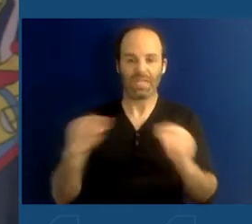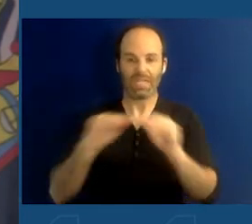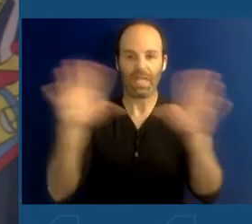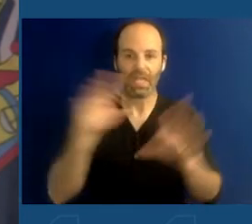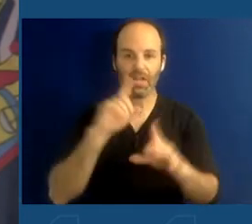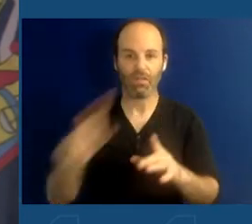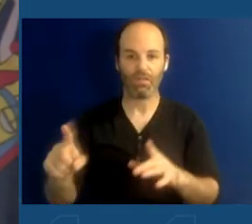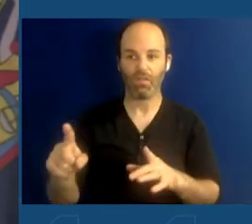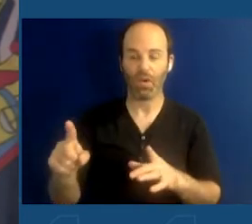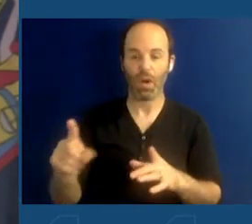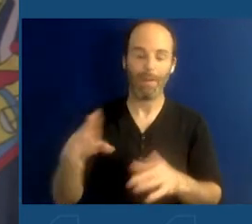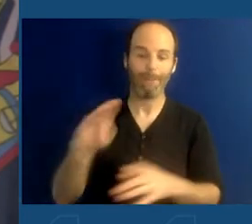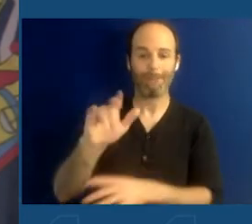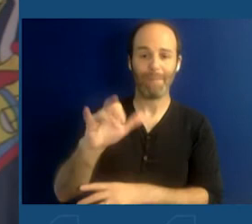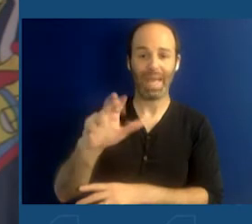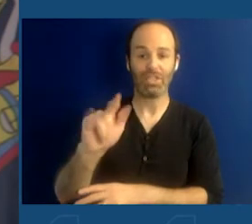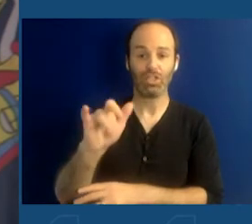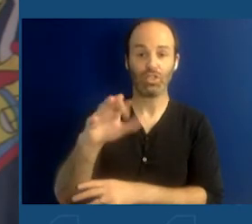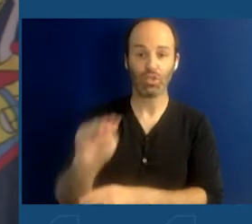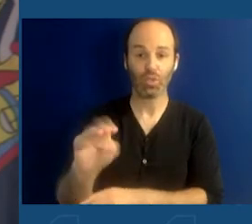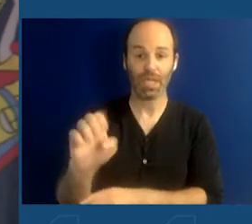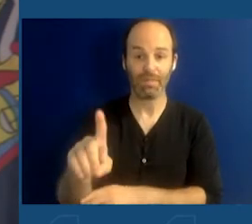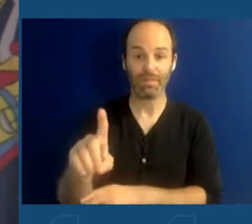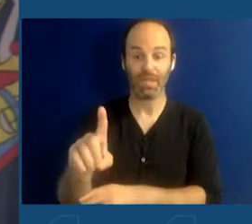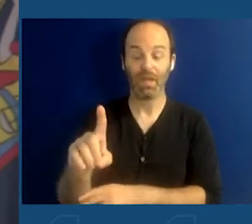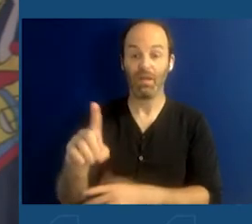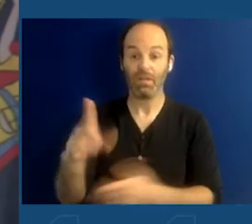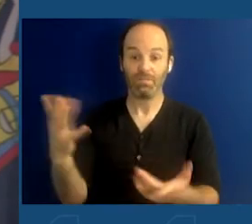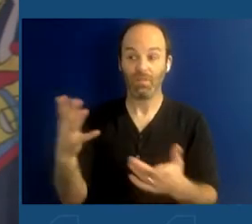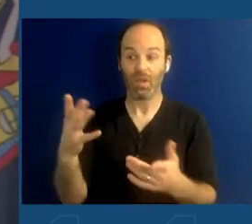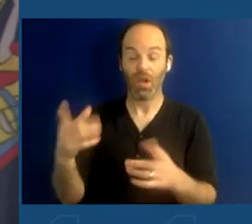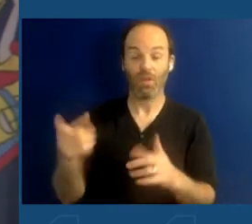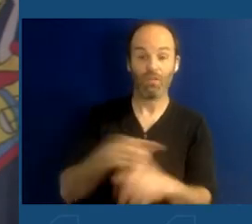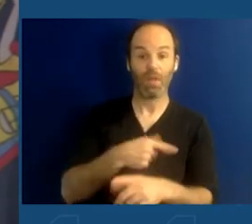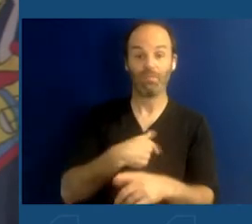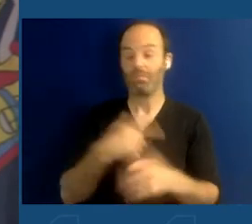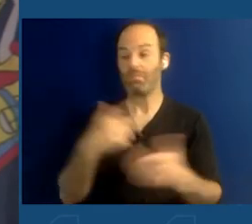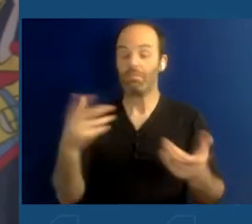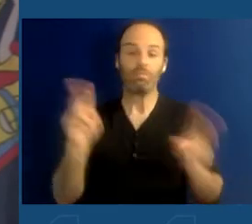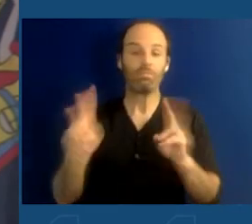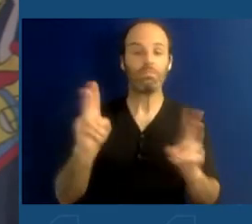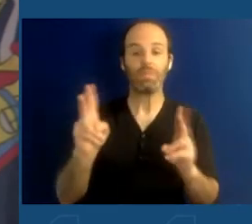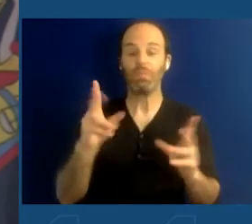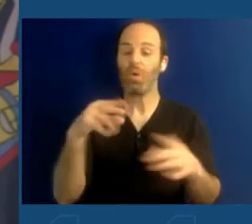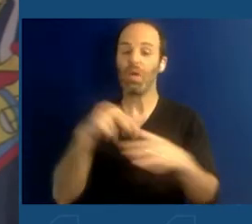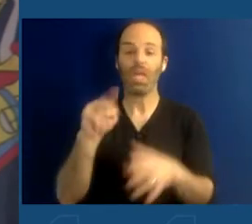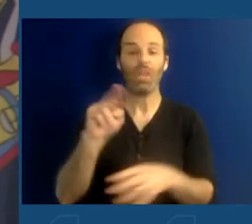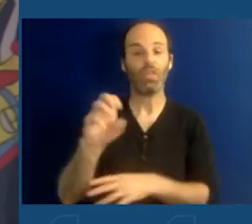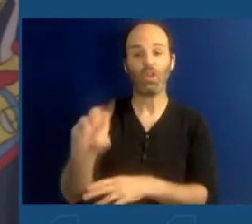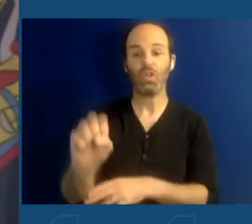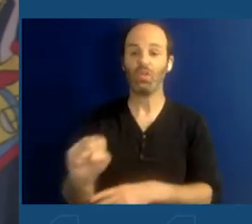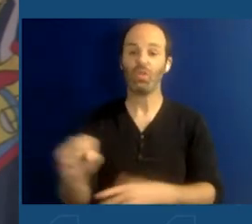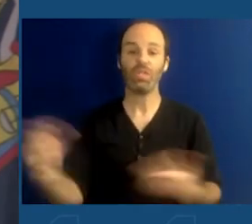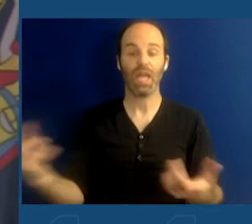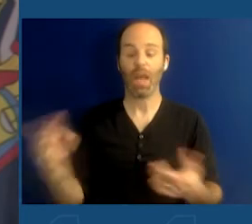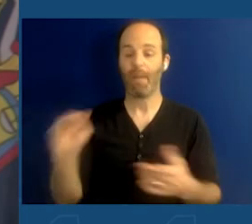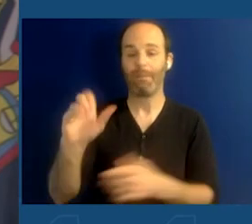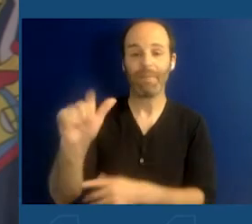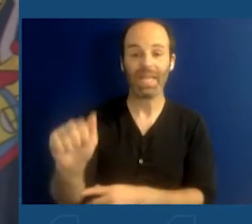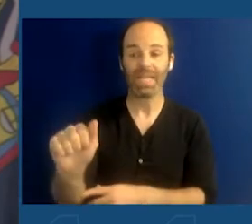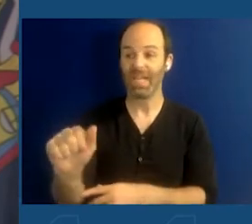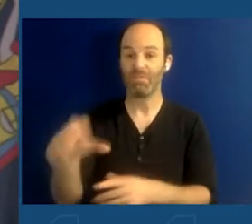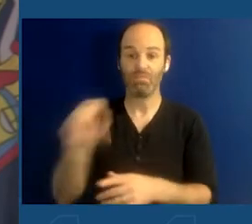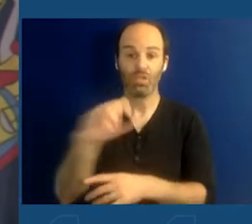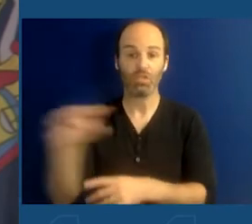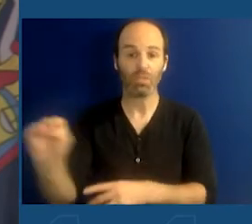been mainstreamed by a lot of reckless media personalities, unaccountable social media companies. And the